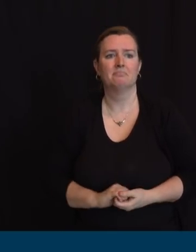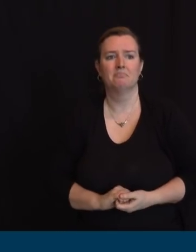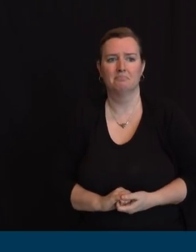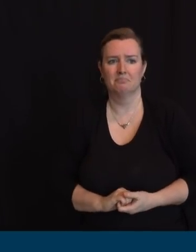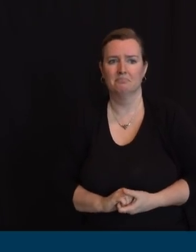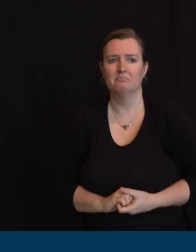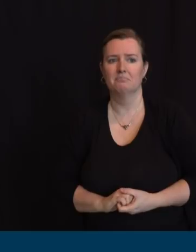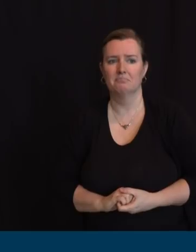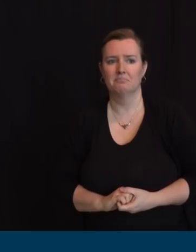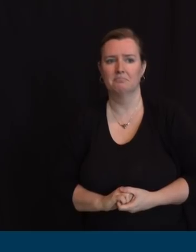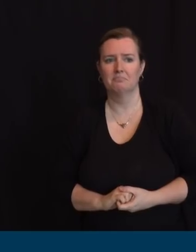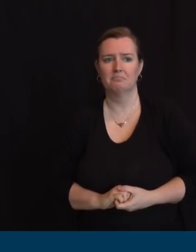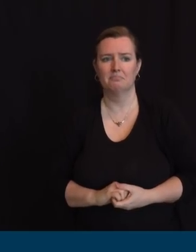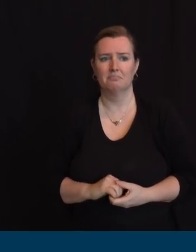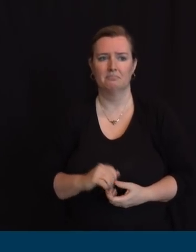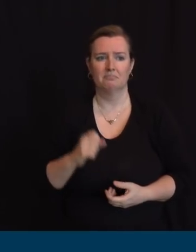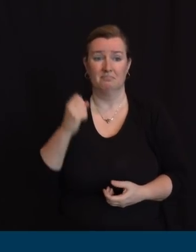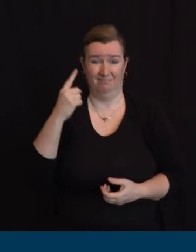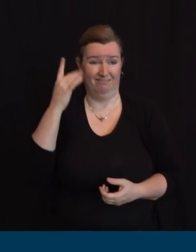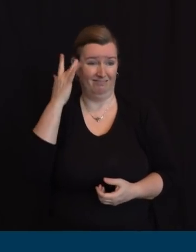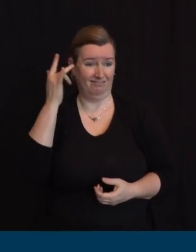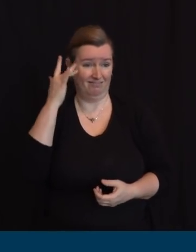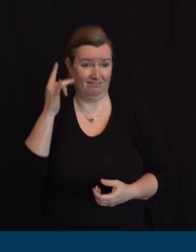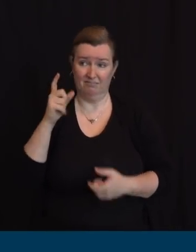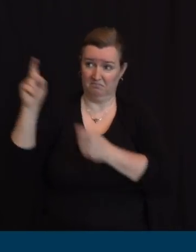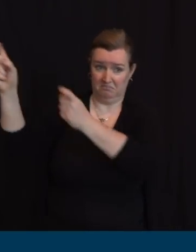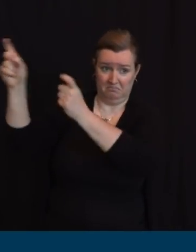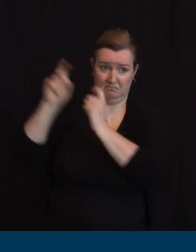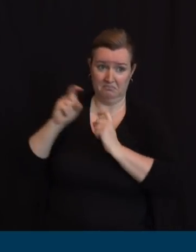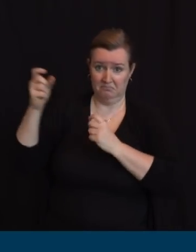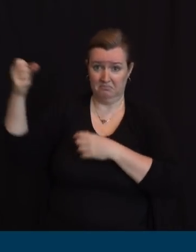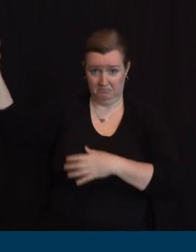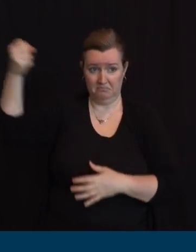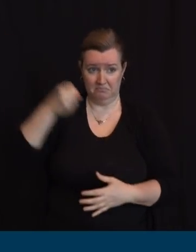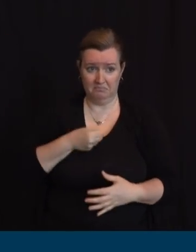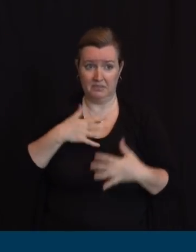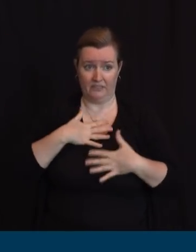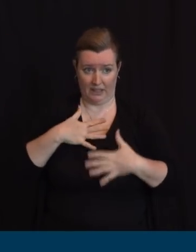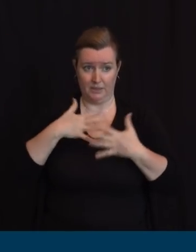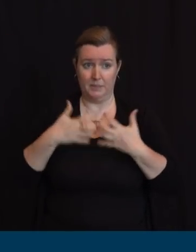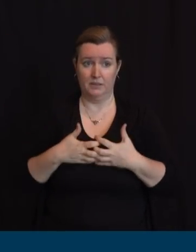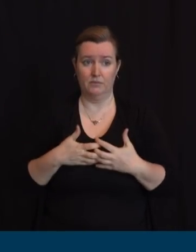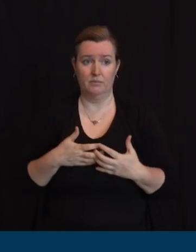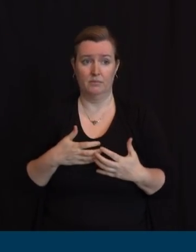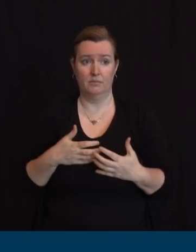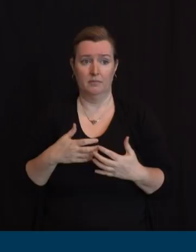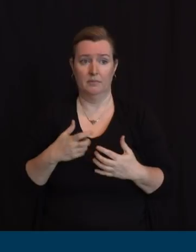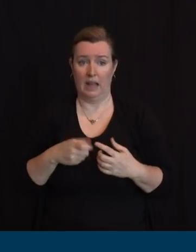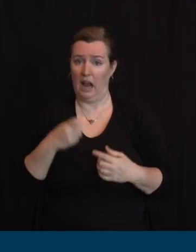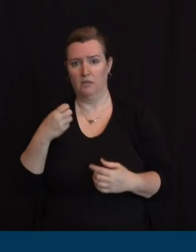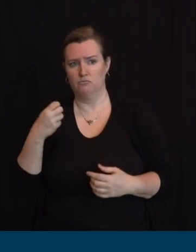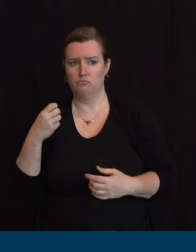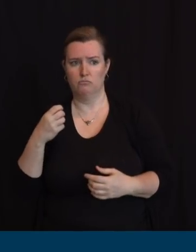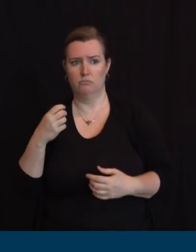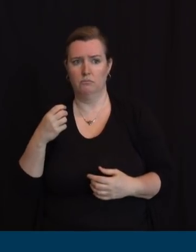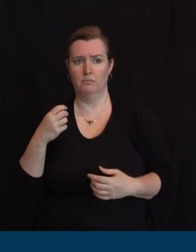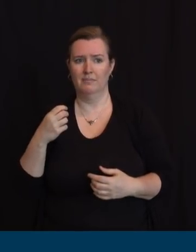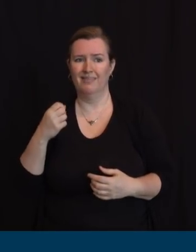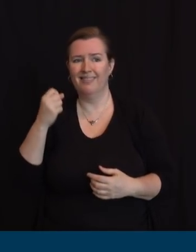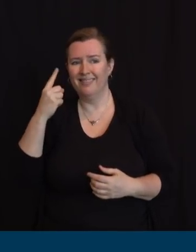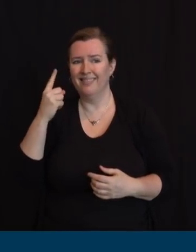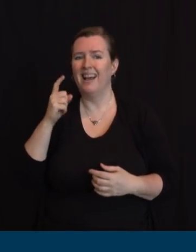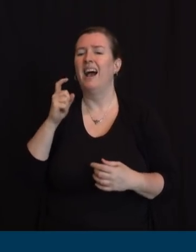stockpile first. That's the way it should be. I mentioned yesterday another state had raised their hand for us, but in fairness that process